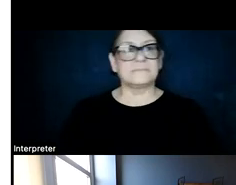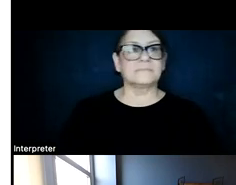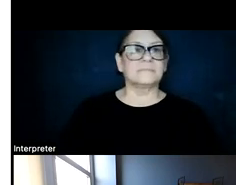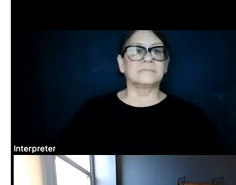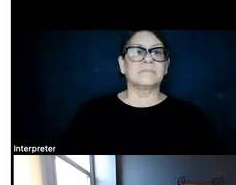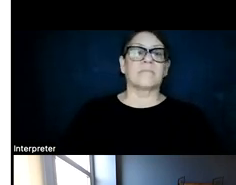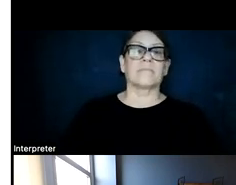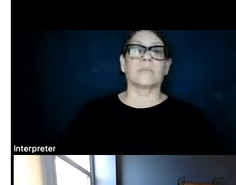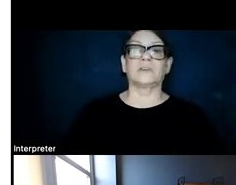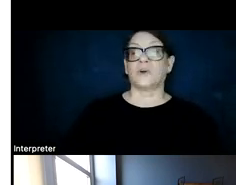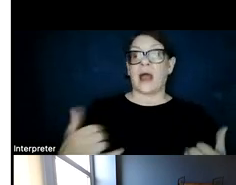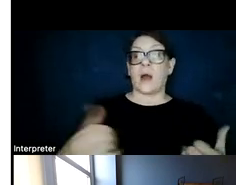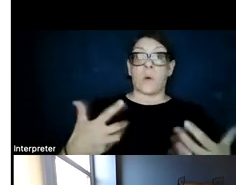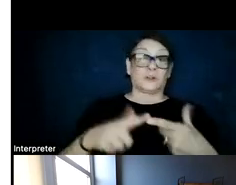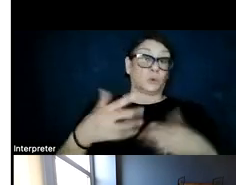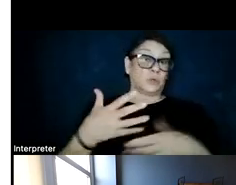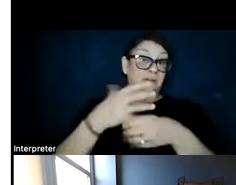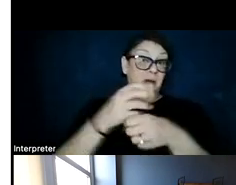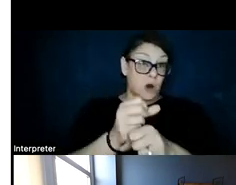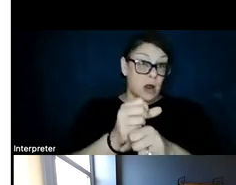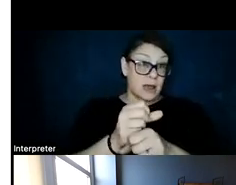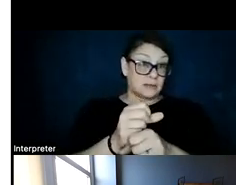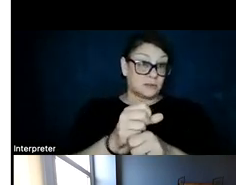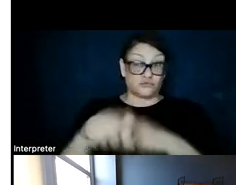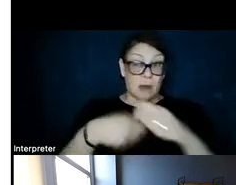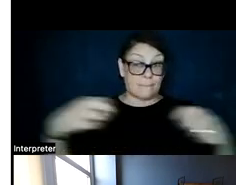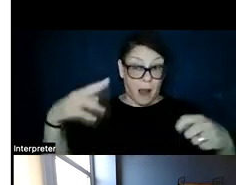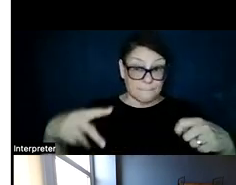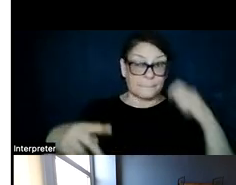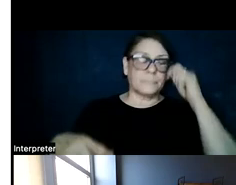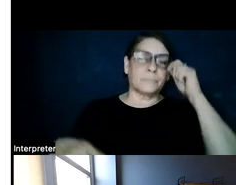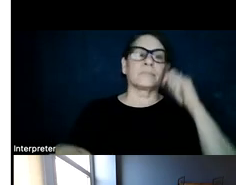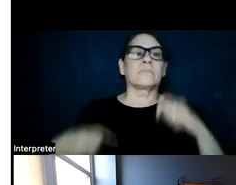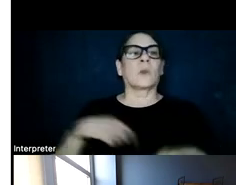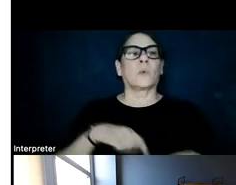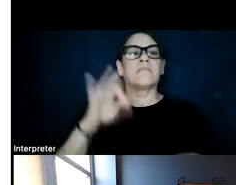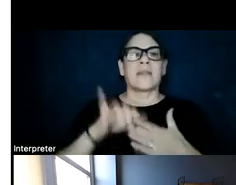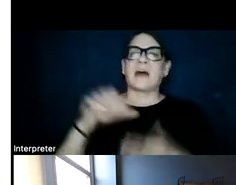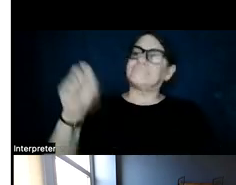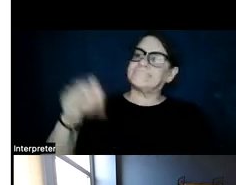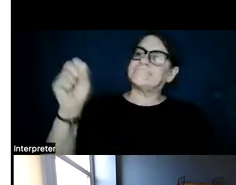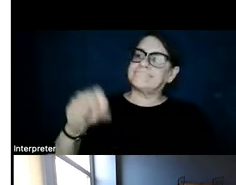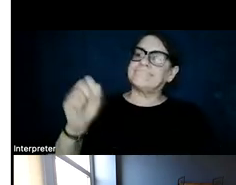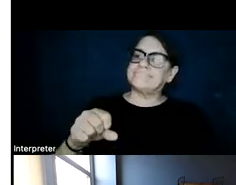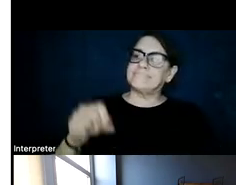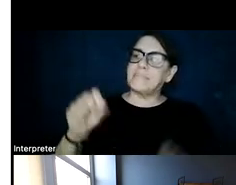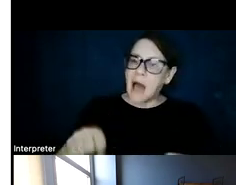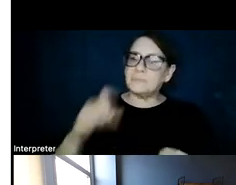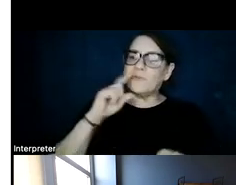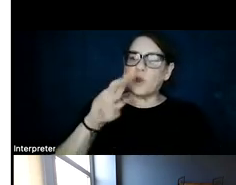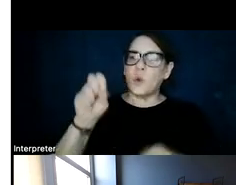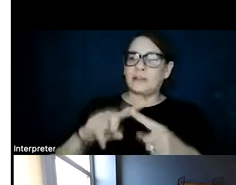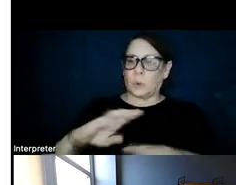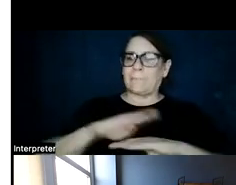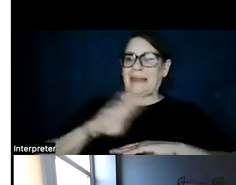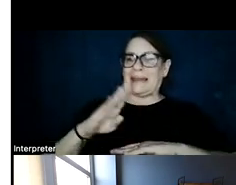Okay, so I'm going to summarize this to wrap it up. So we find that, yes, it's possible for the U.S. to meet its